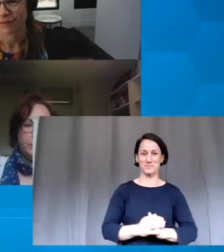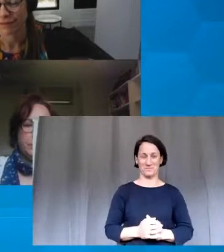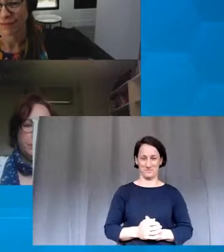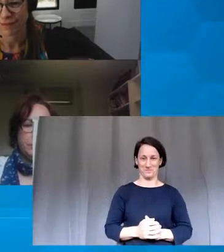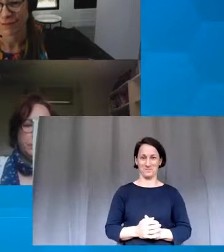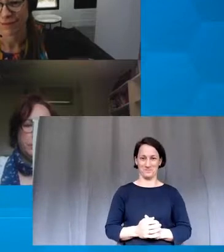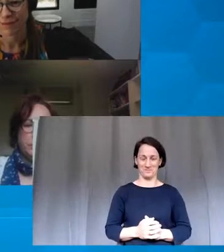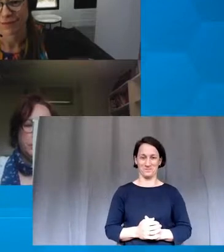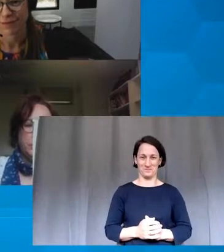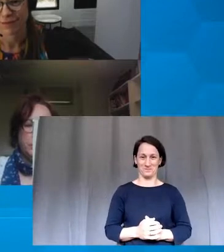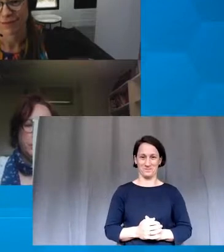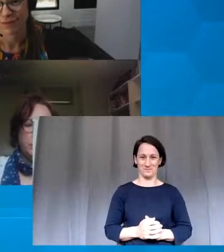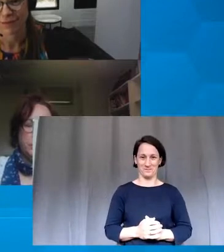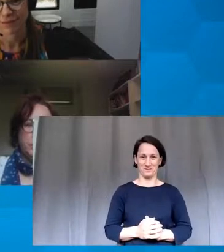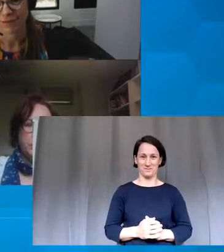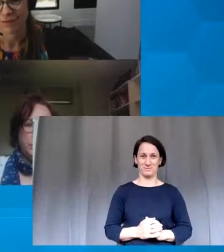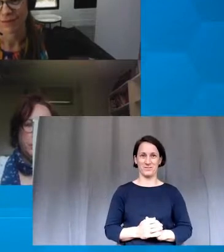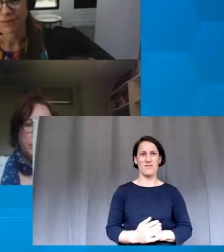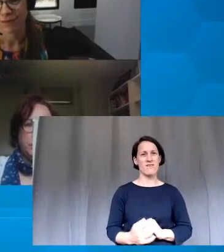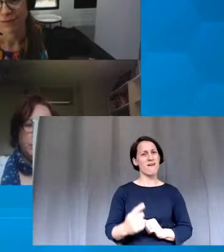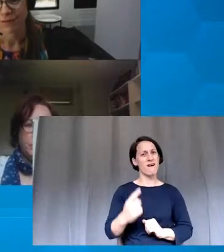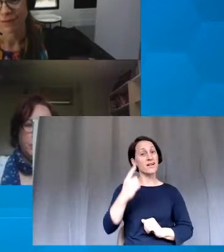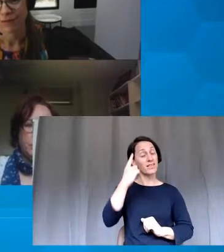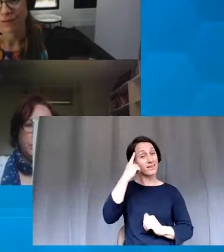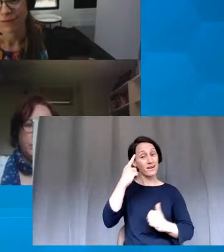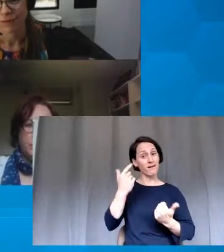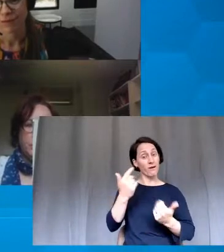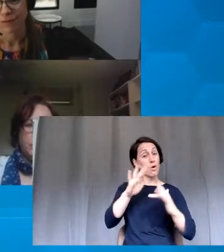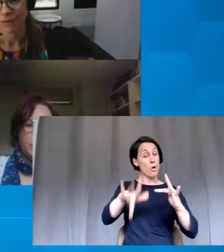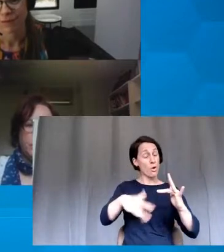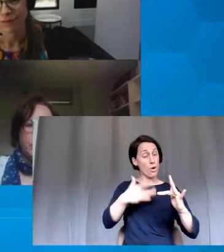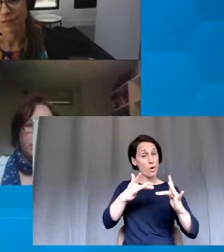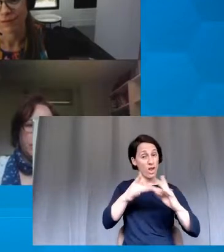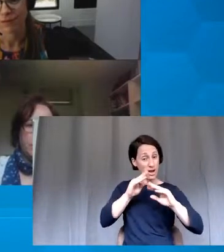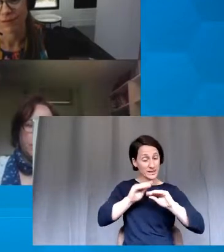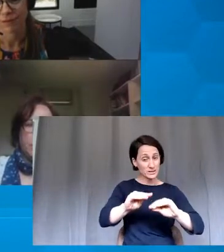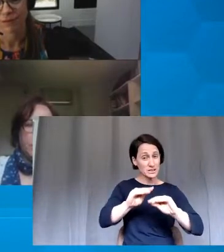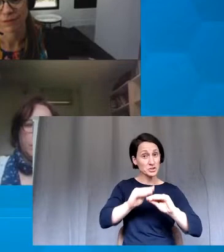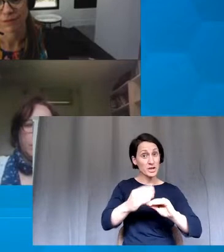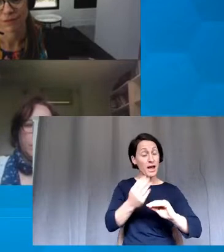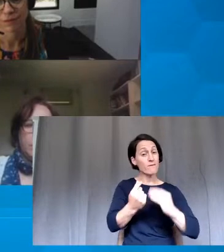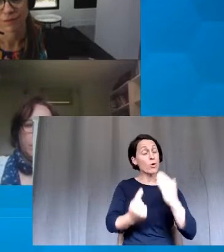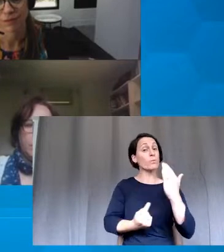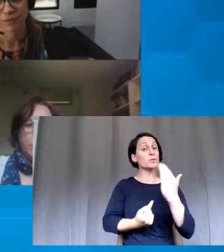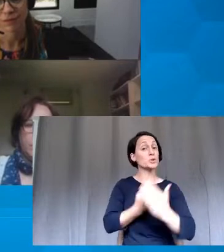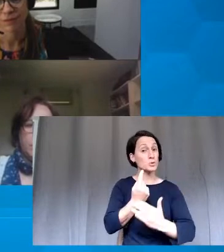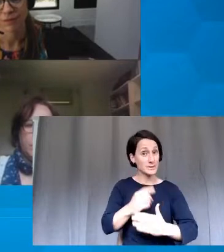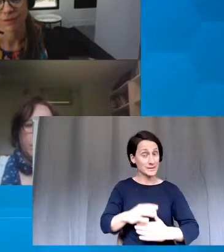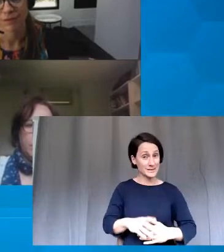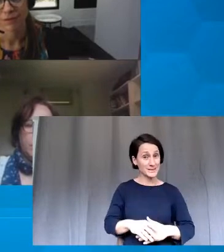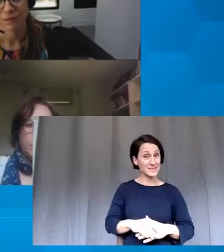But I think there are opportunities. I think all of us pretty much realize that